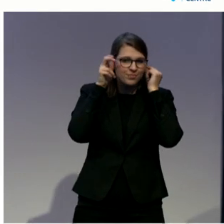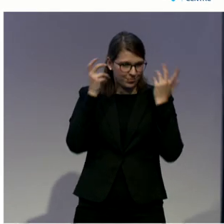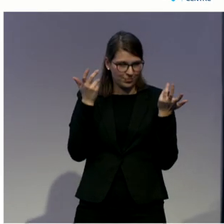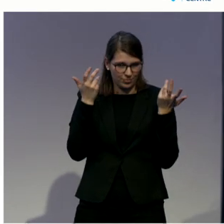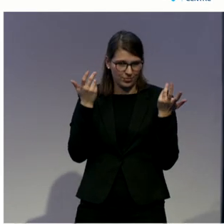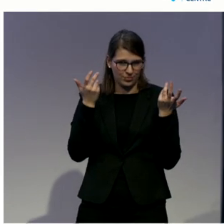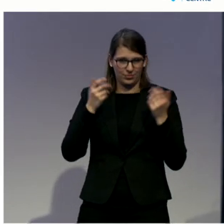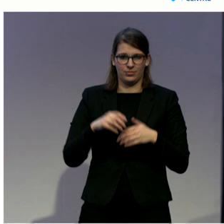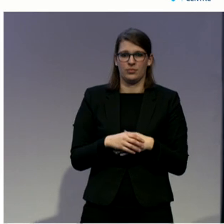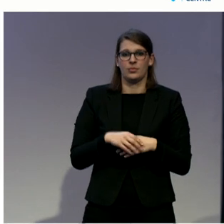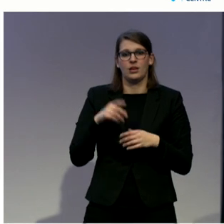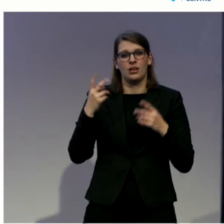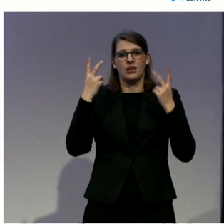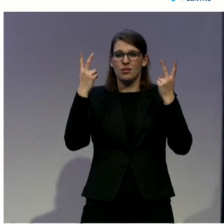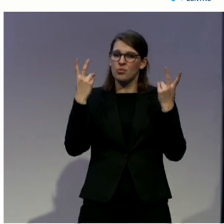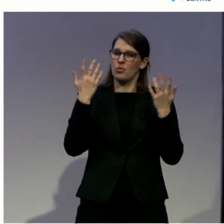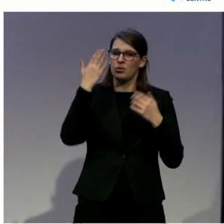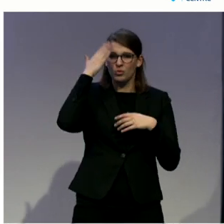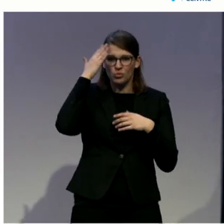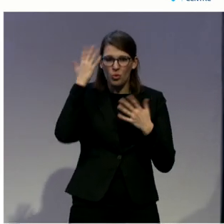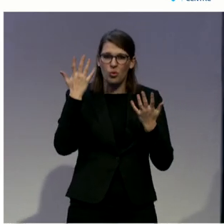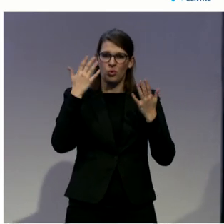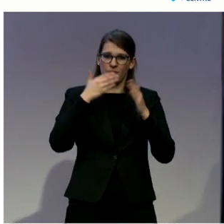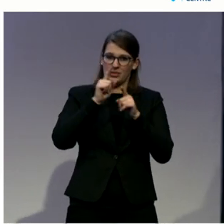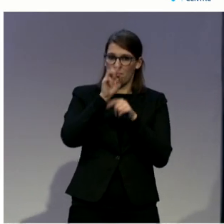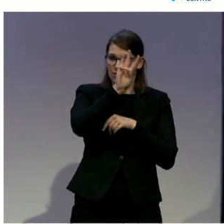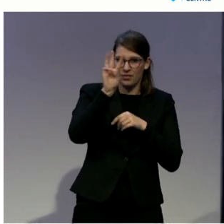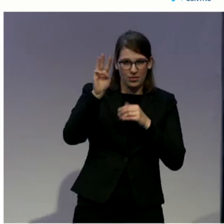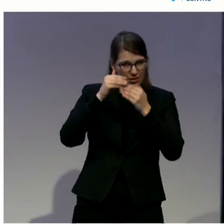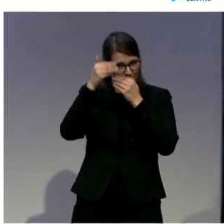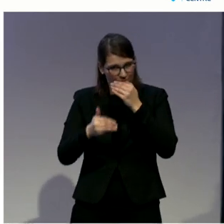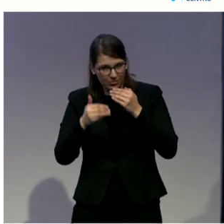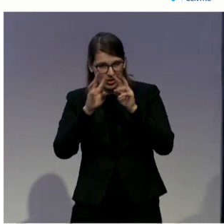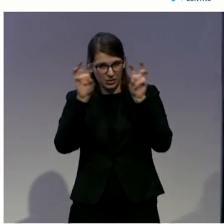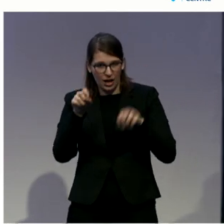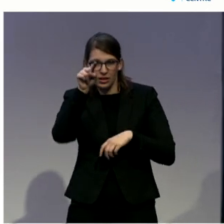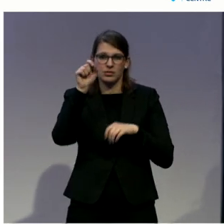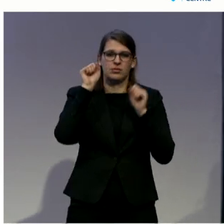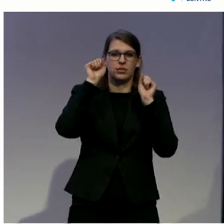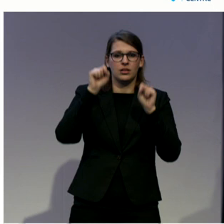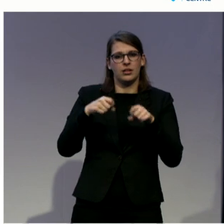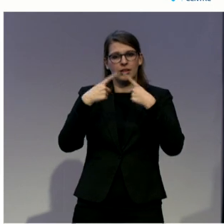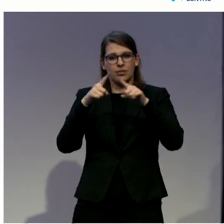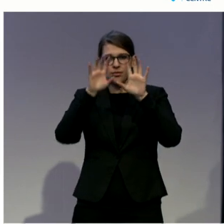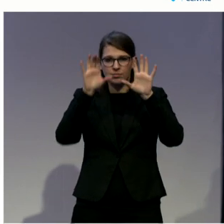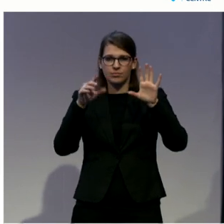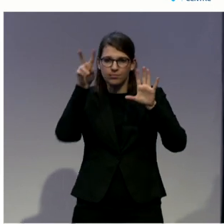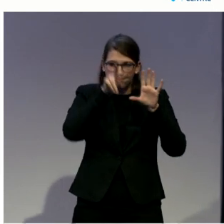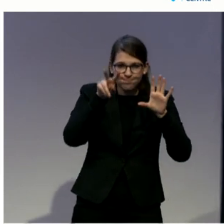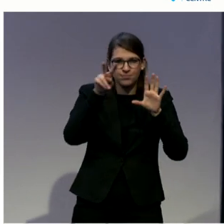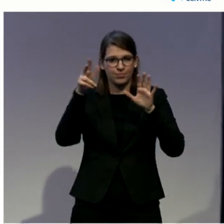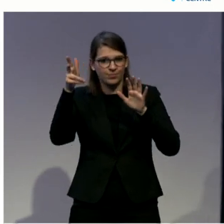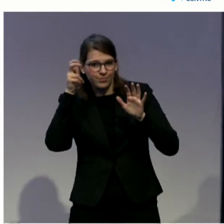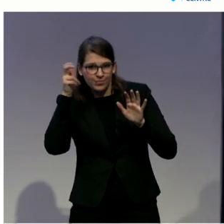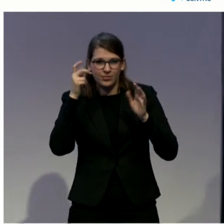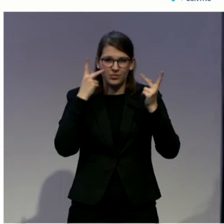to encourage early engagement by the potential juror. It is envisaged that these measures